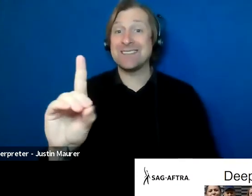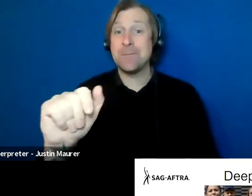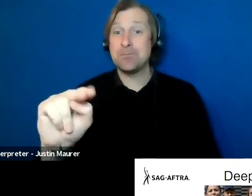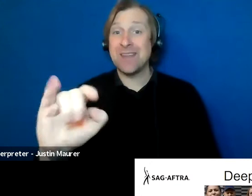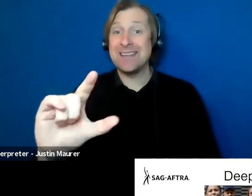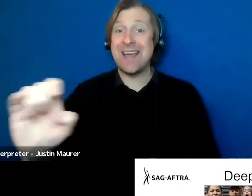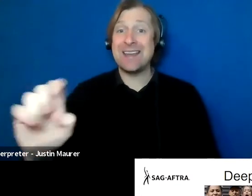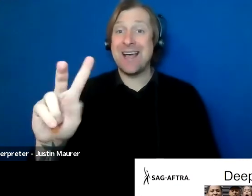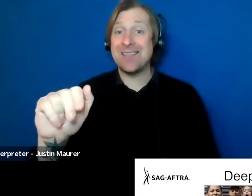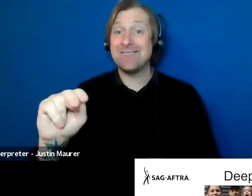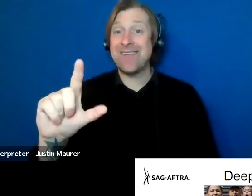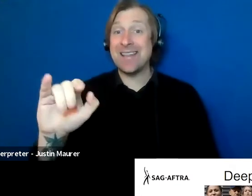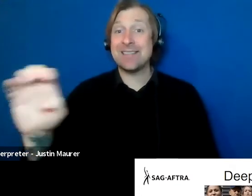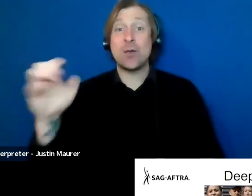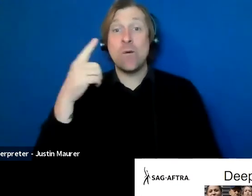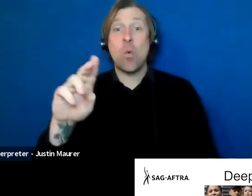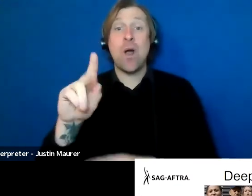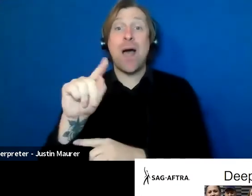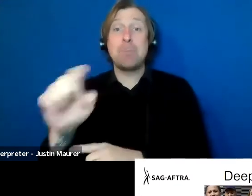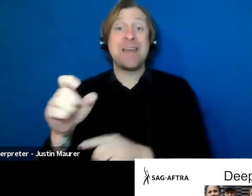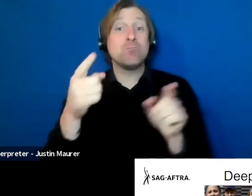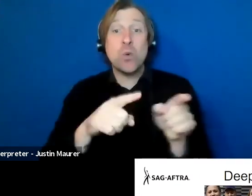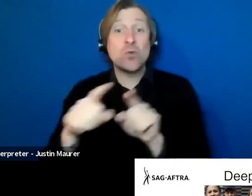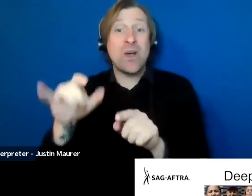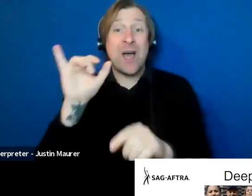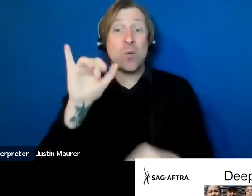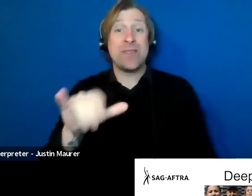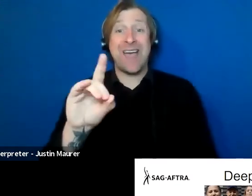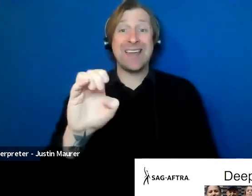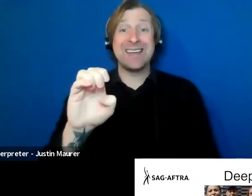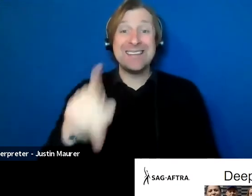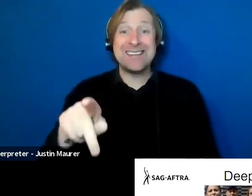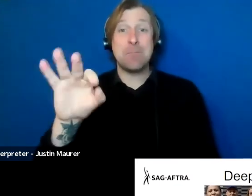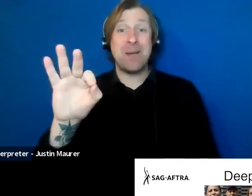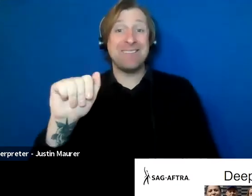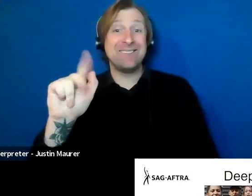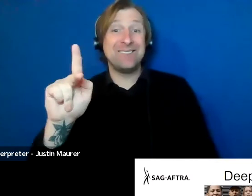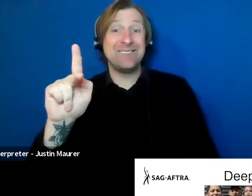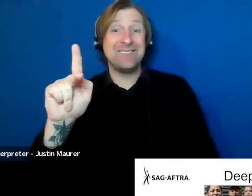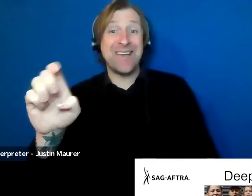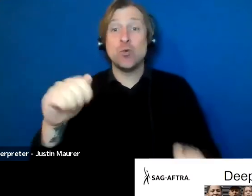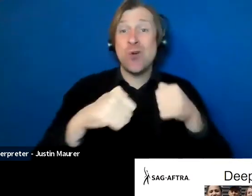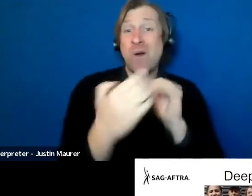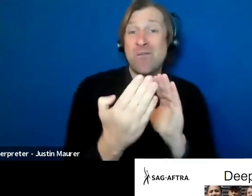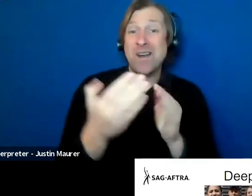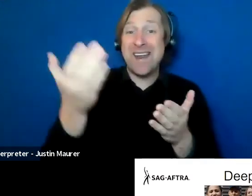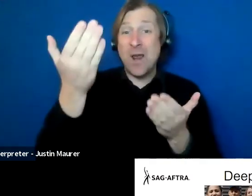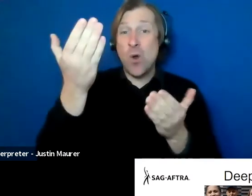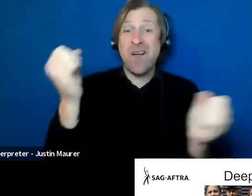update on the state of deep fakes and what the union is doing to confront, combat, and hopefully get rid of them.